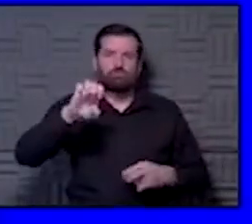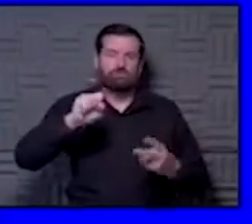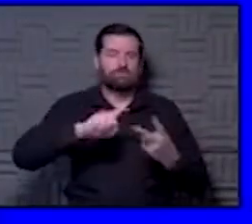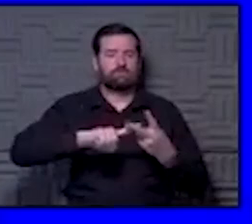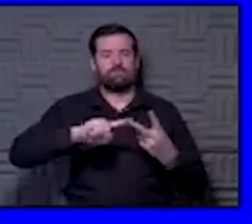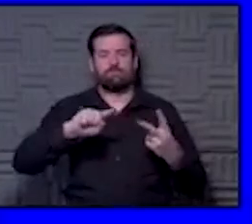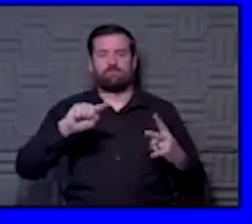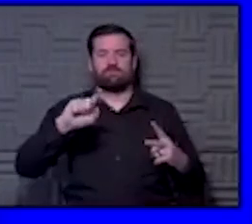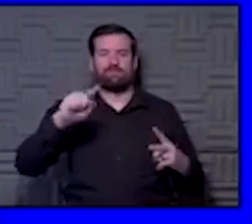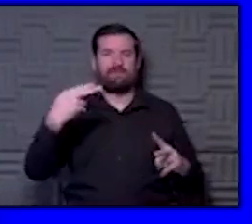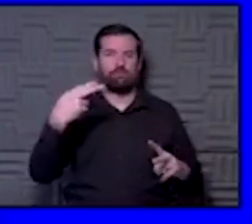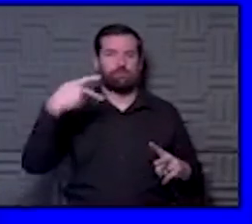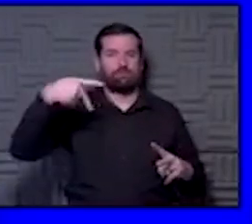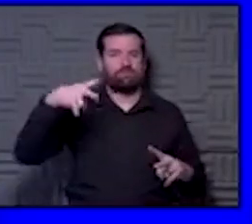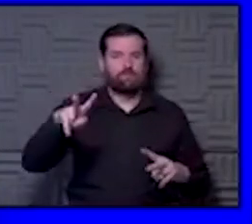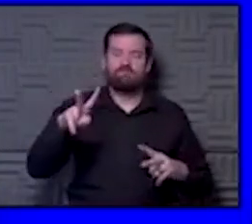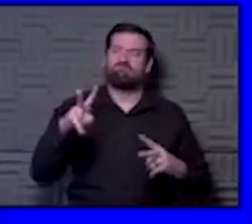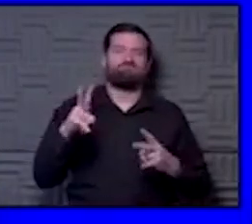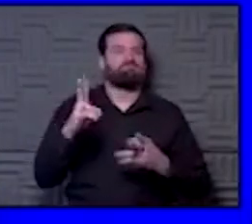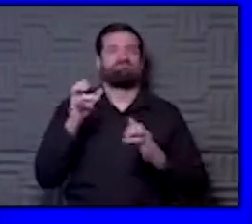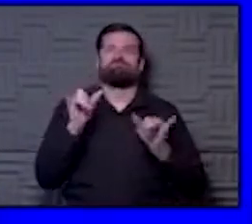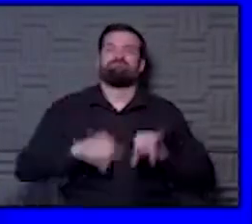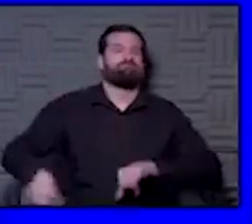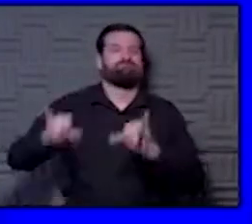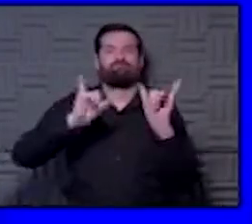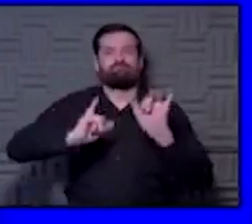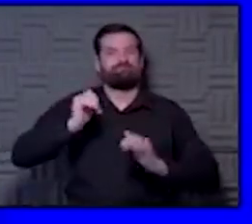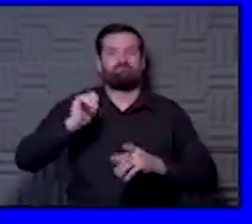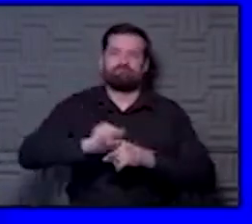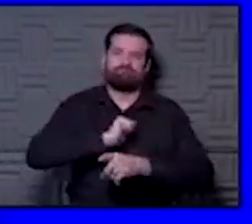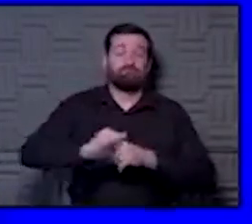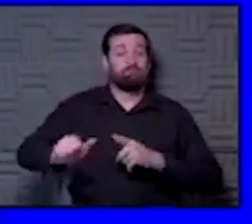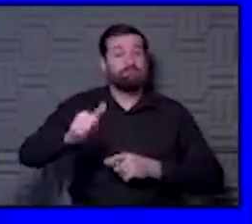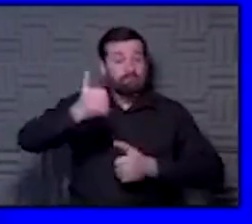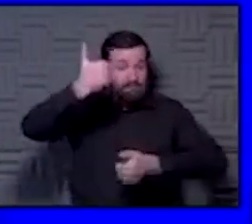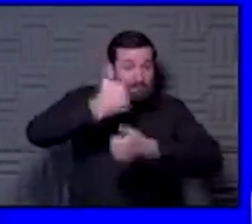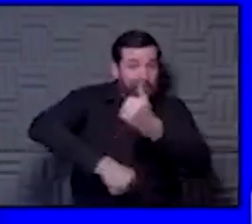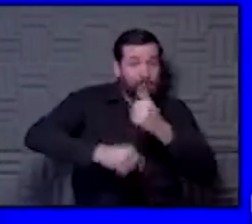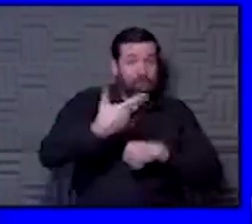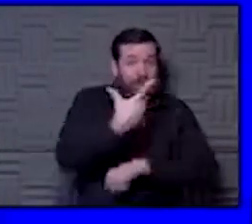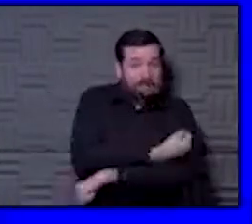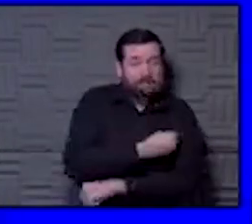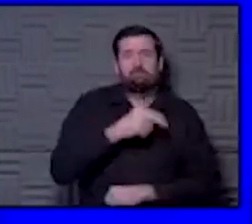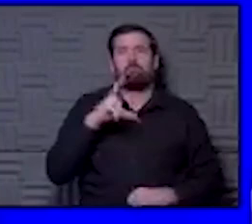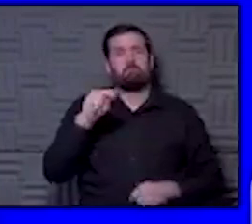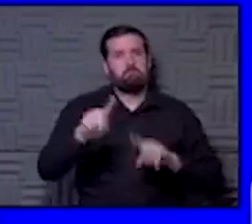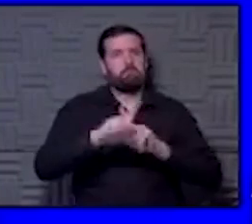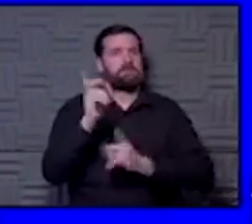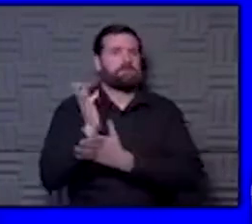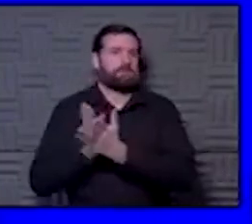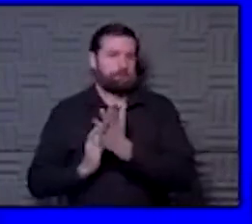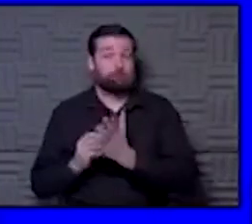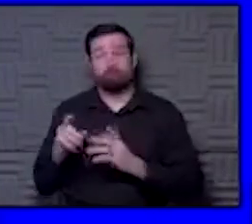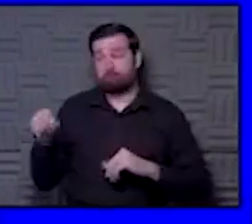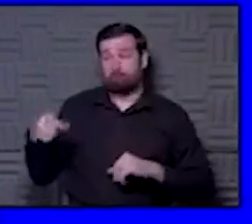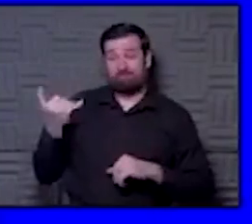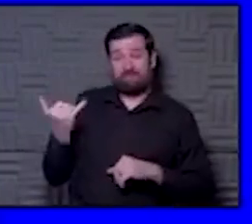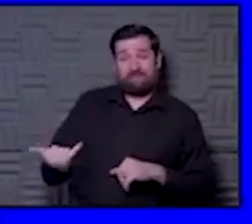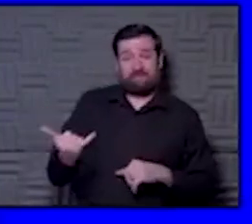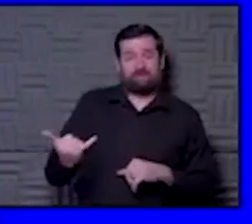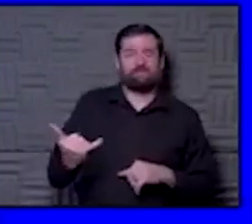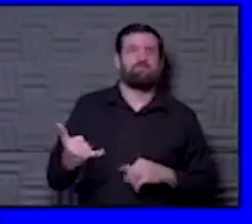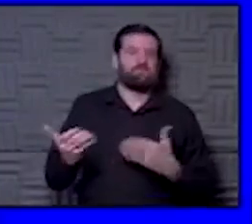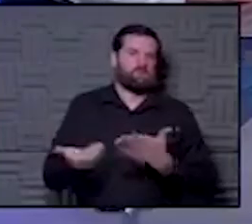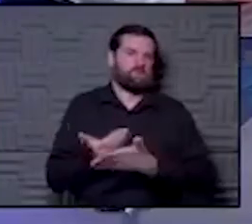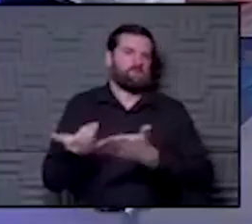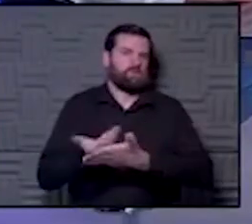vaccine. So it's just part of standard protocol, not for every vaccine, but certainly for some, and especially with this because it is so new.